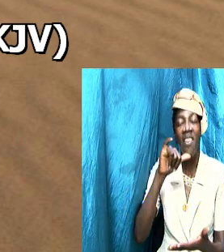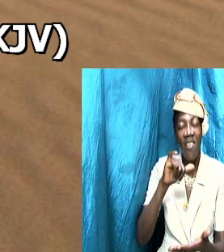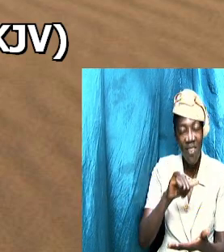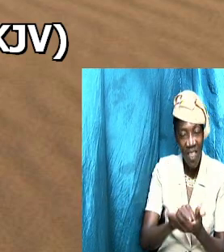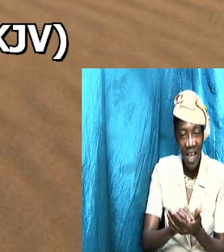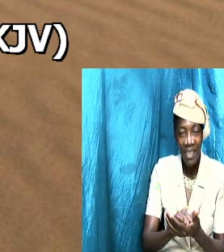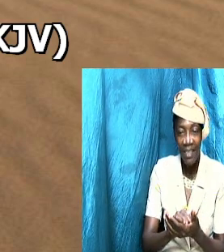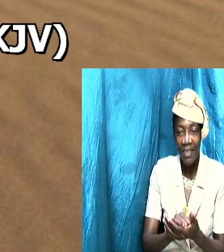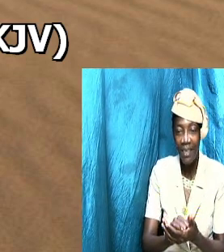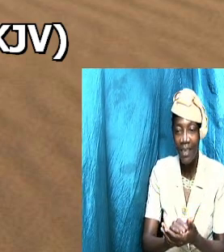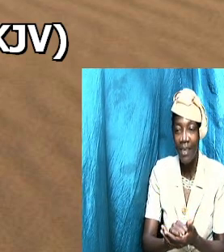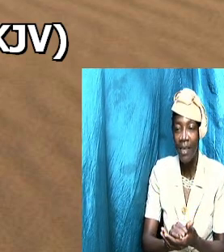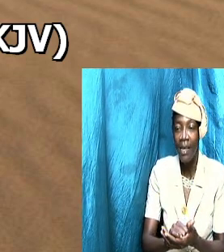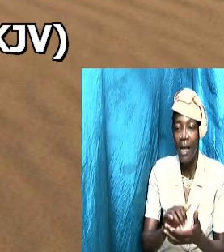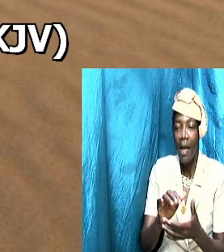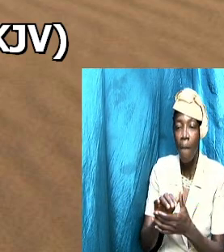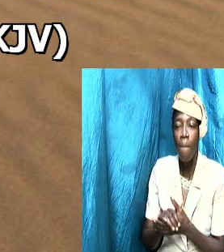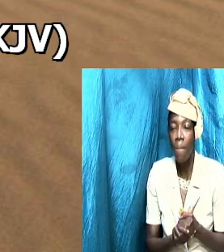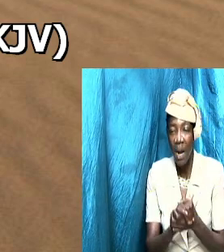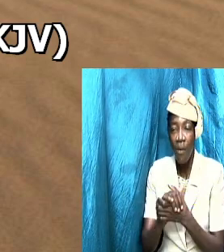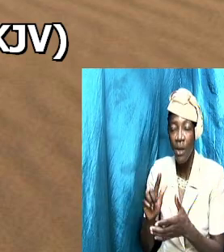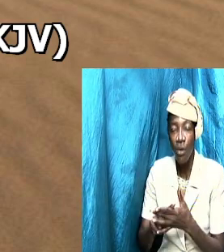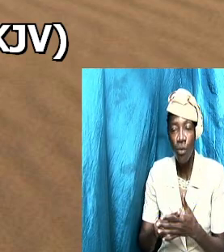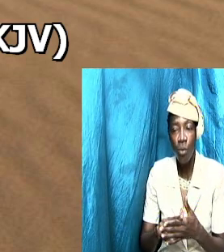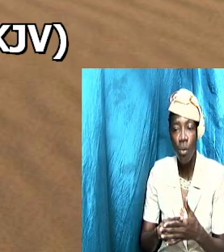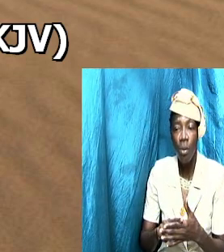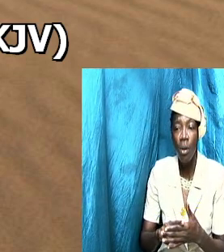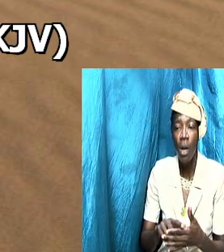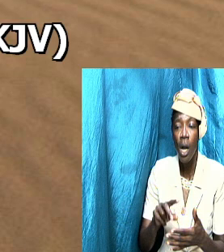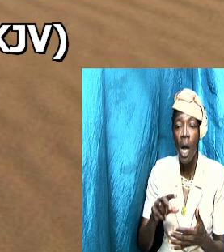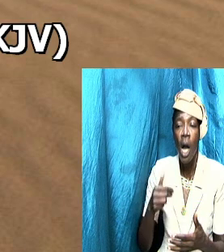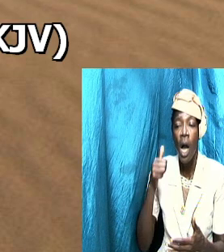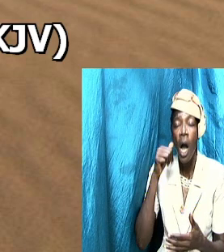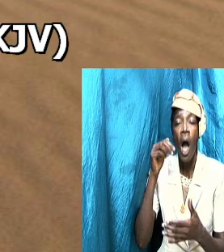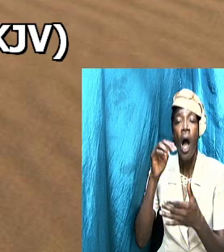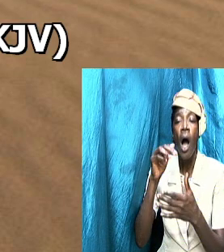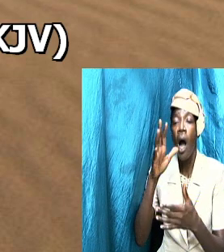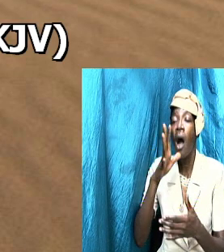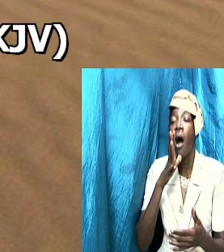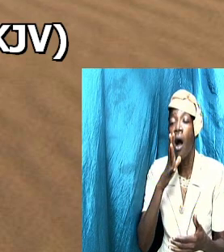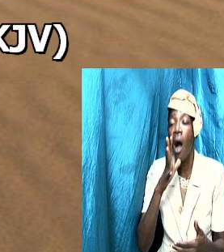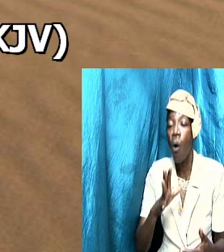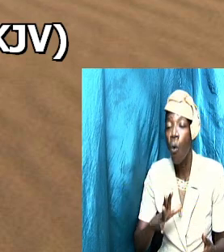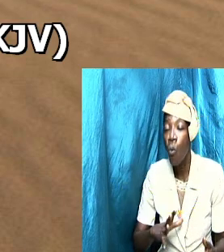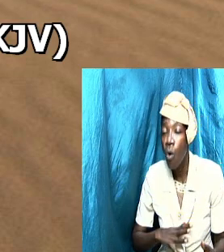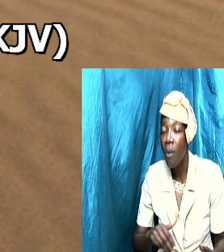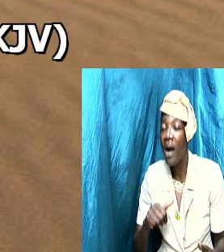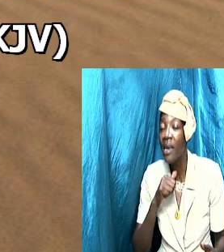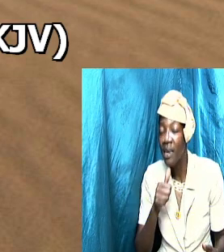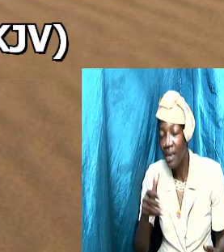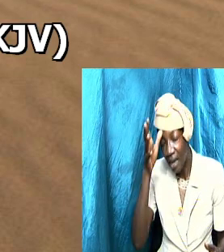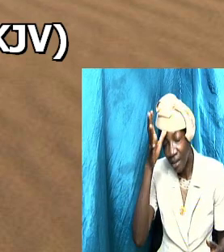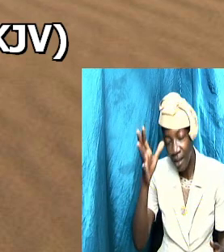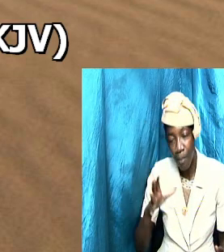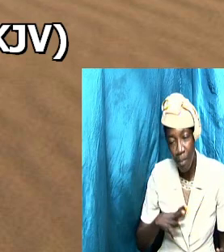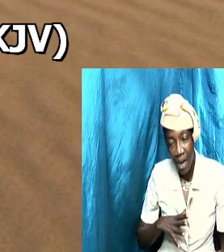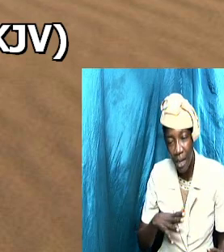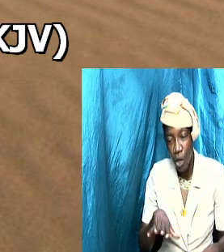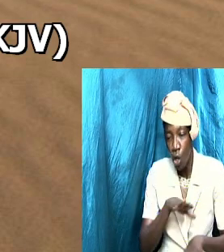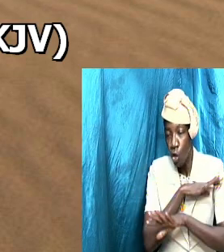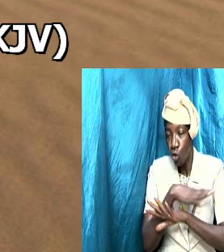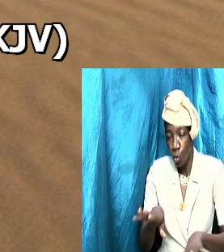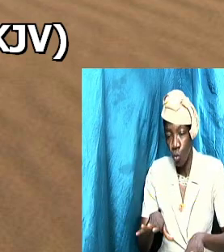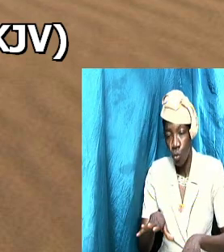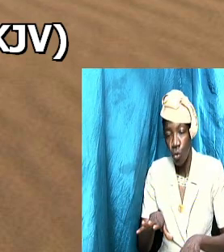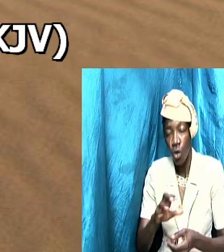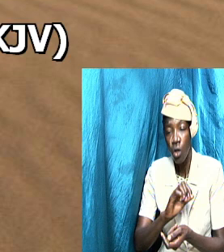and not a man so he must not try to suppress her natural feminine